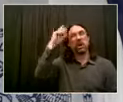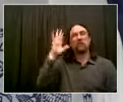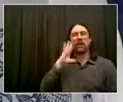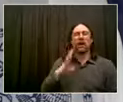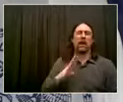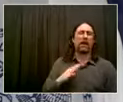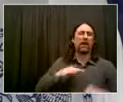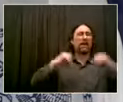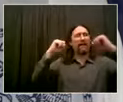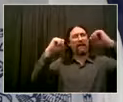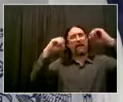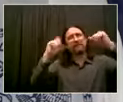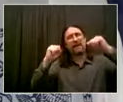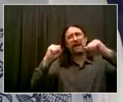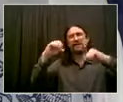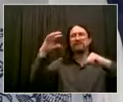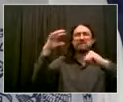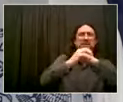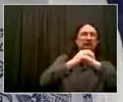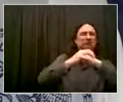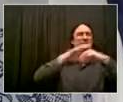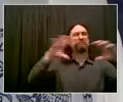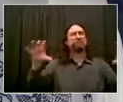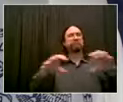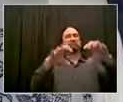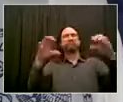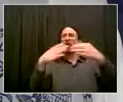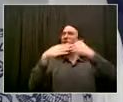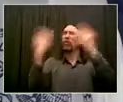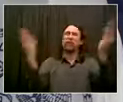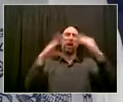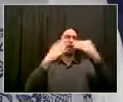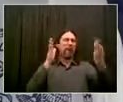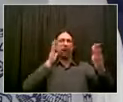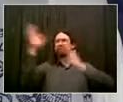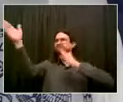the city coming back to life. And I'm very, very excited about that. Go ahead, Erin.